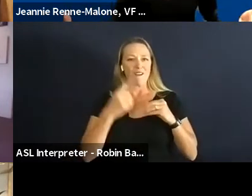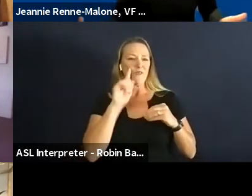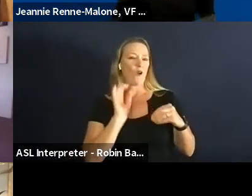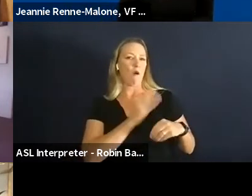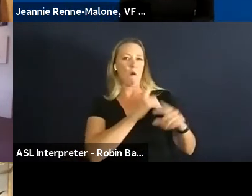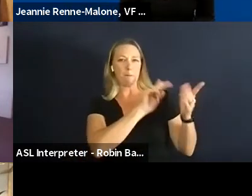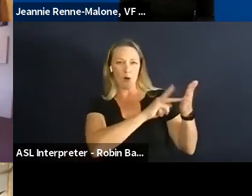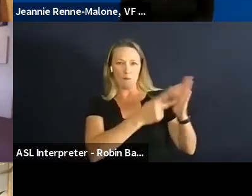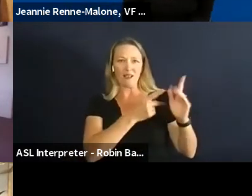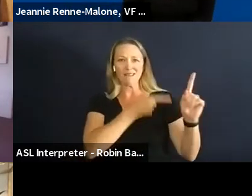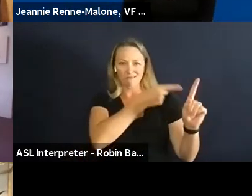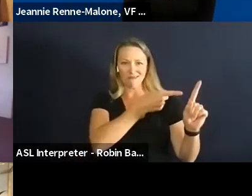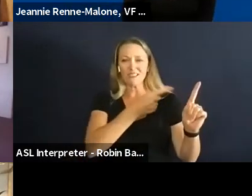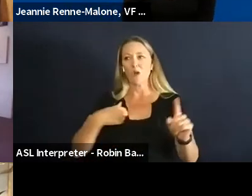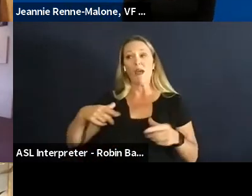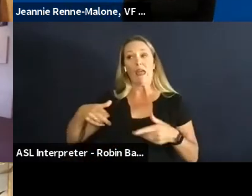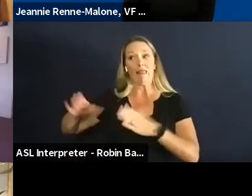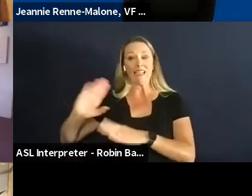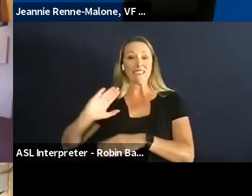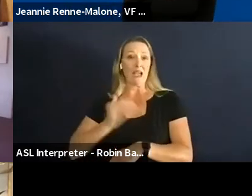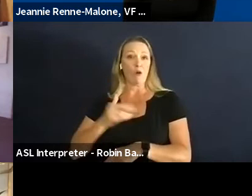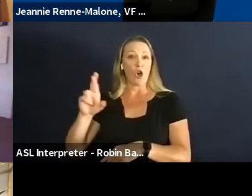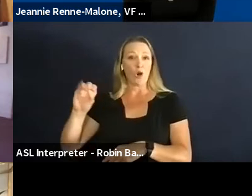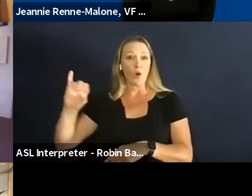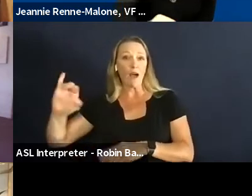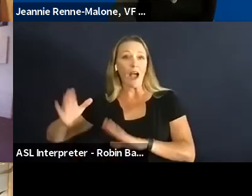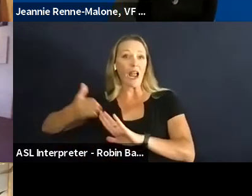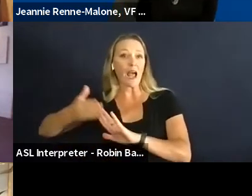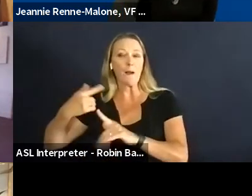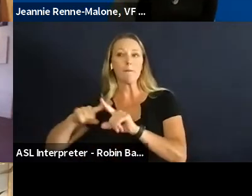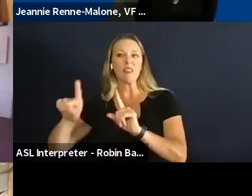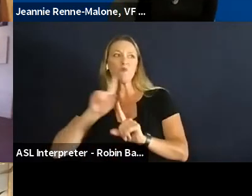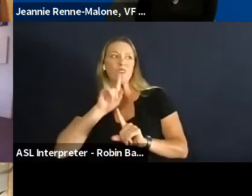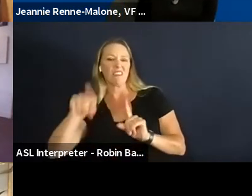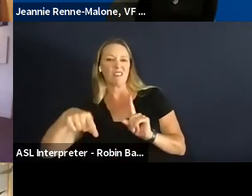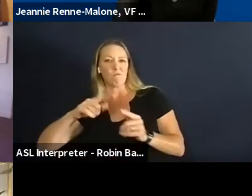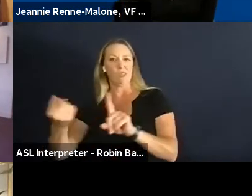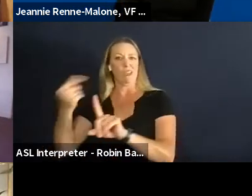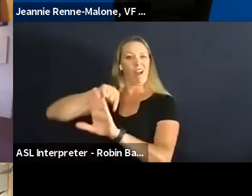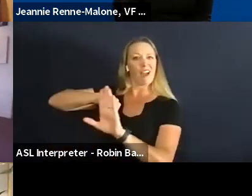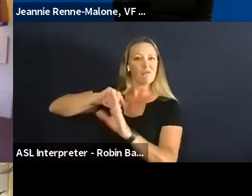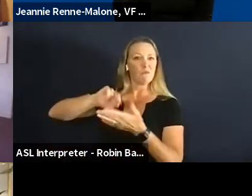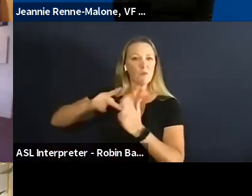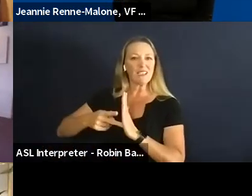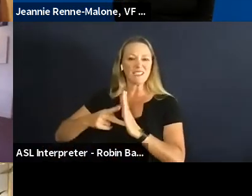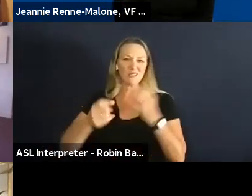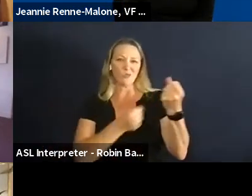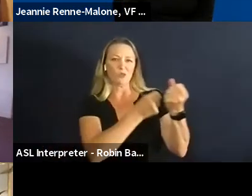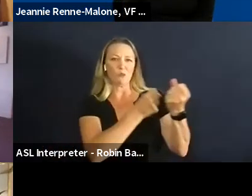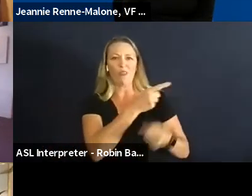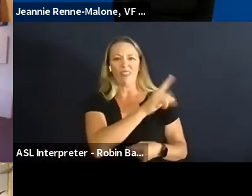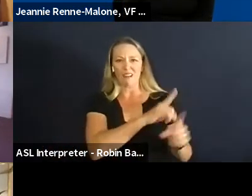our purpose at the same time. I love that that's a great way to state that. Thank you for sharing that.